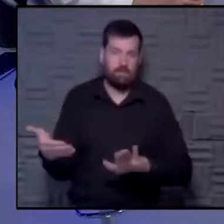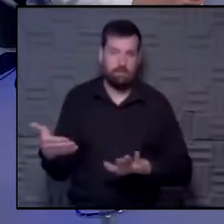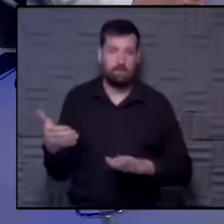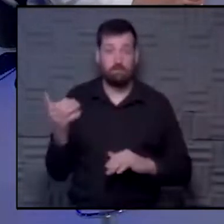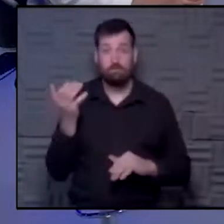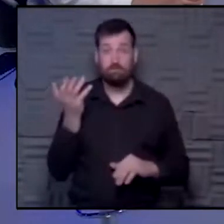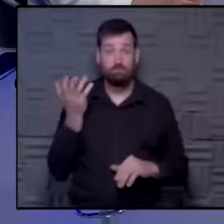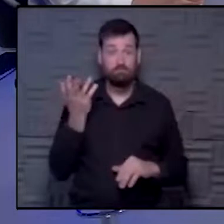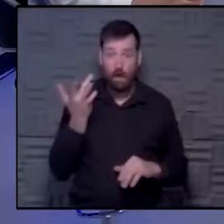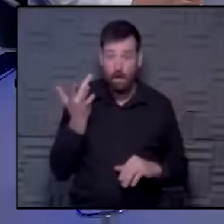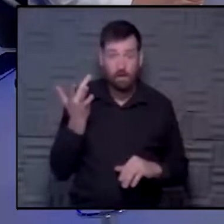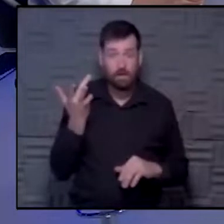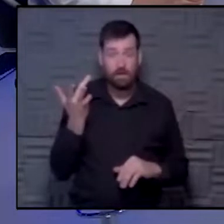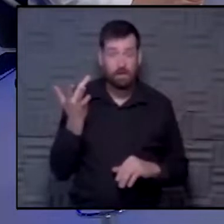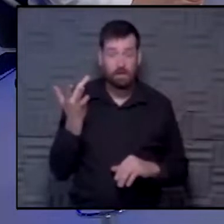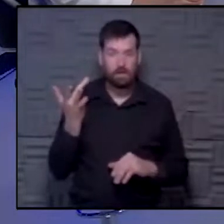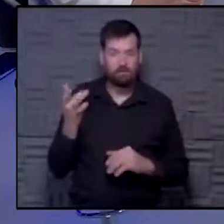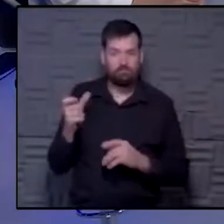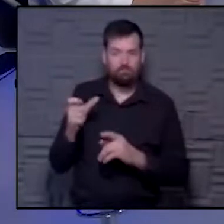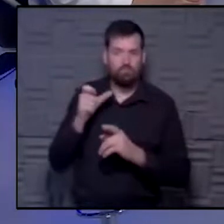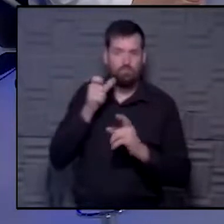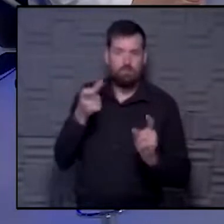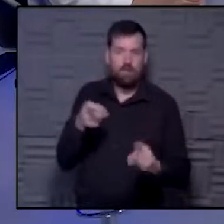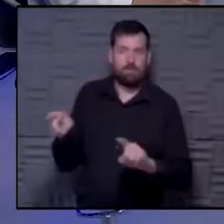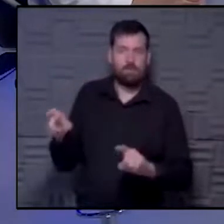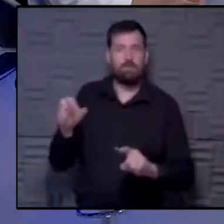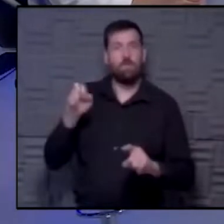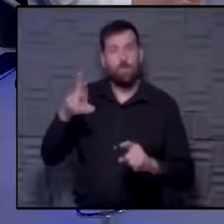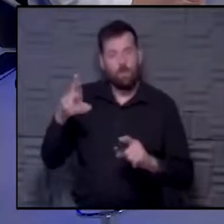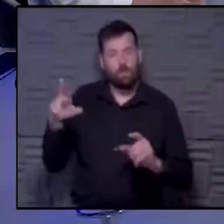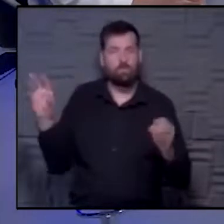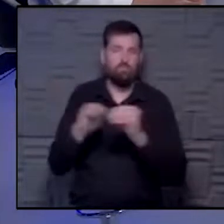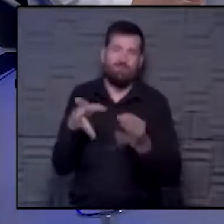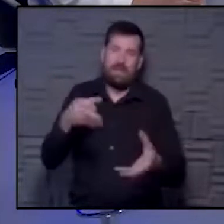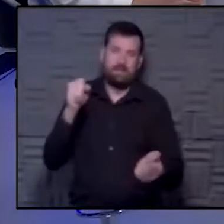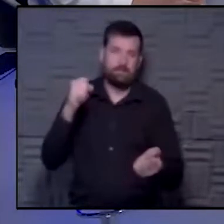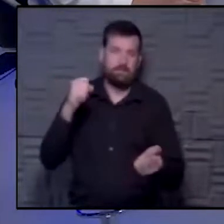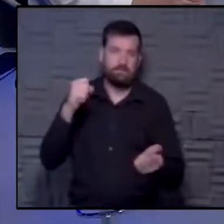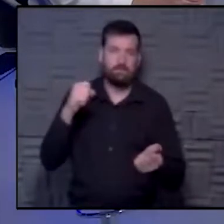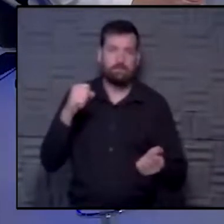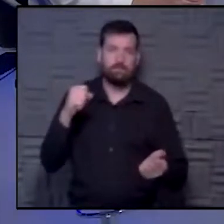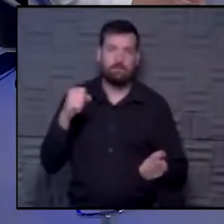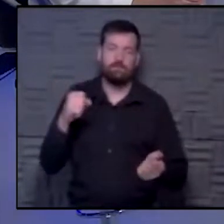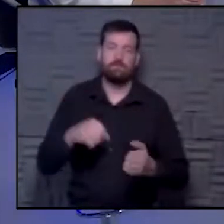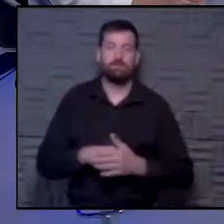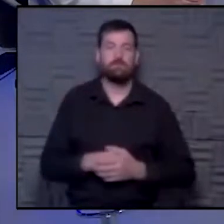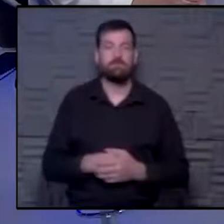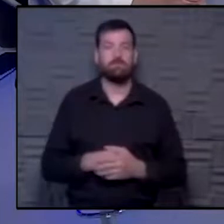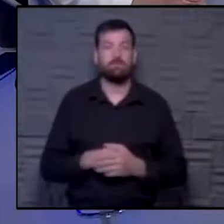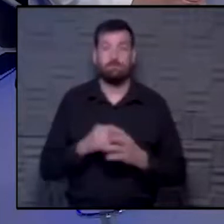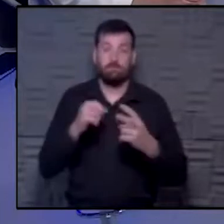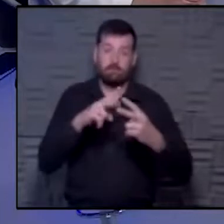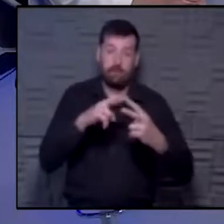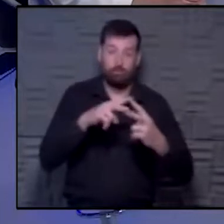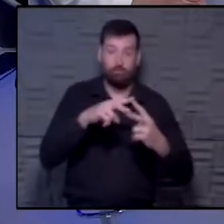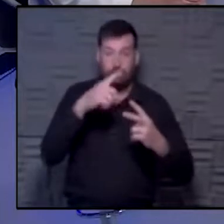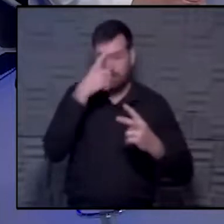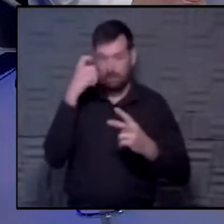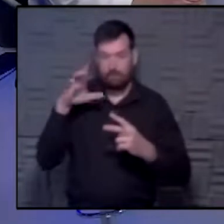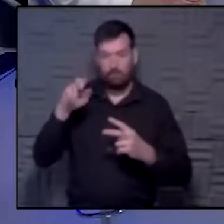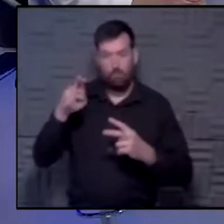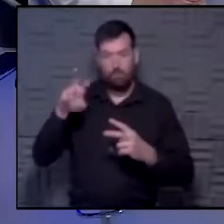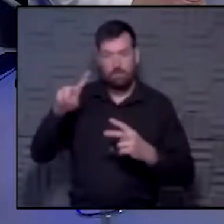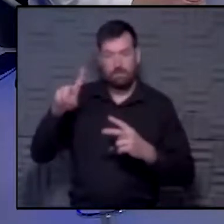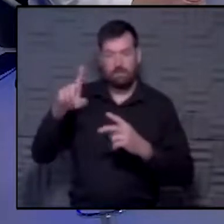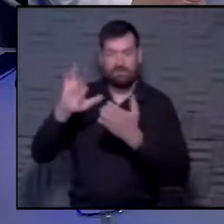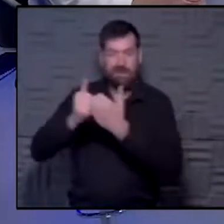would not have been the case before or happen more rapidly as it relates to either the impact of COVID on treatment or the